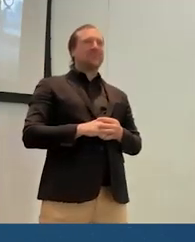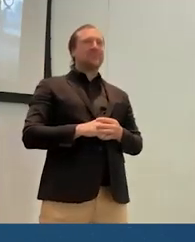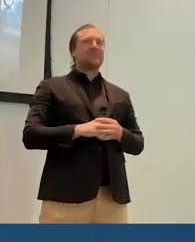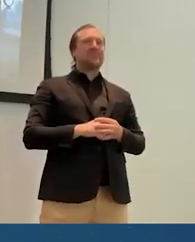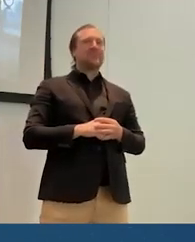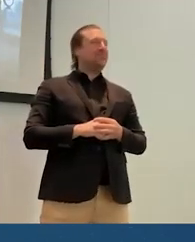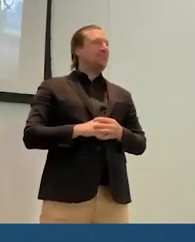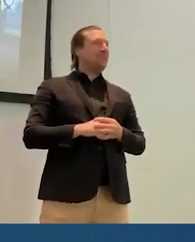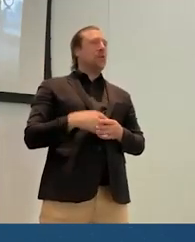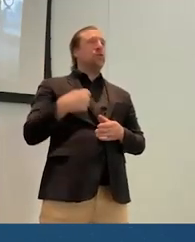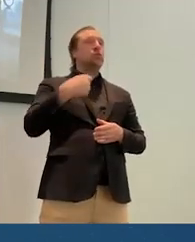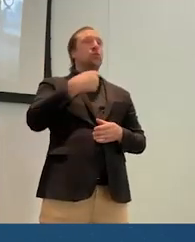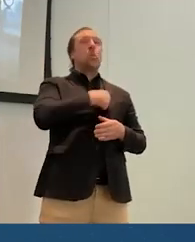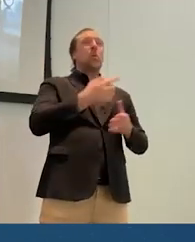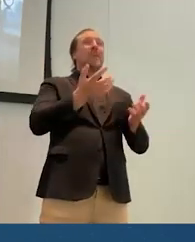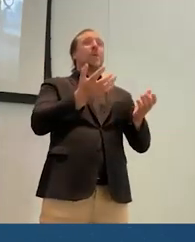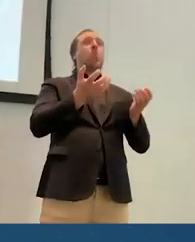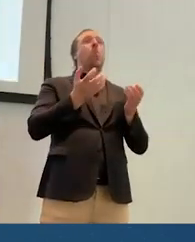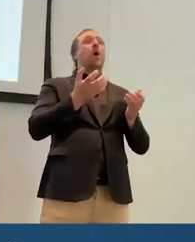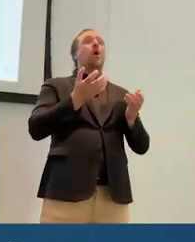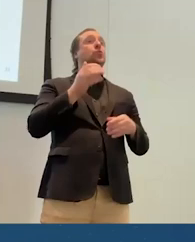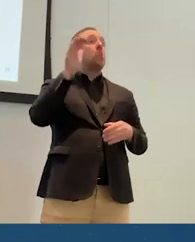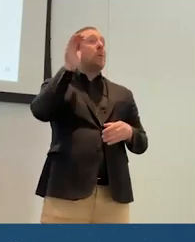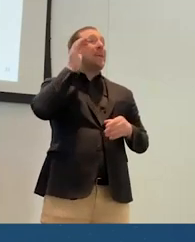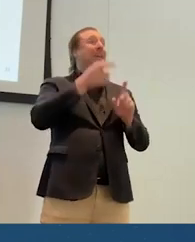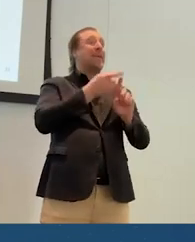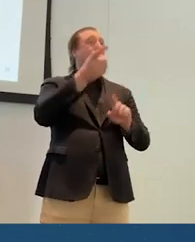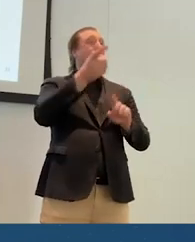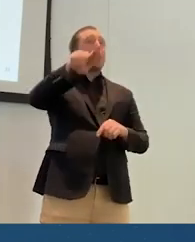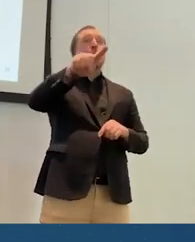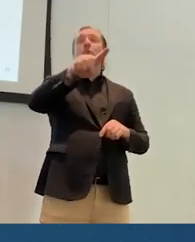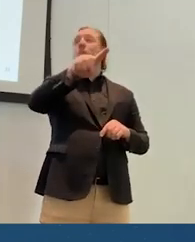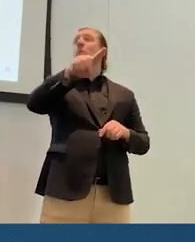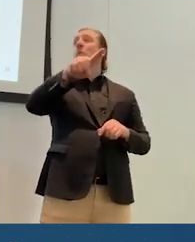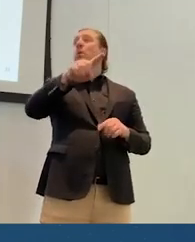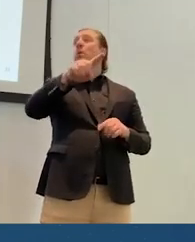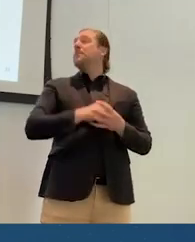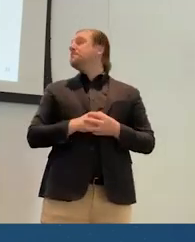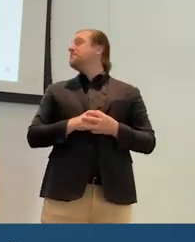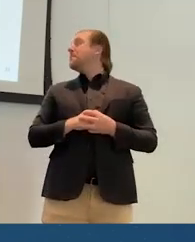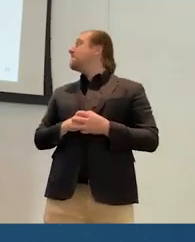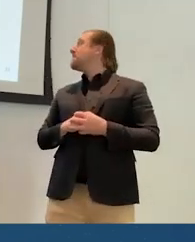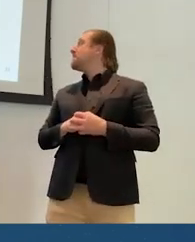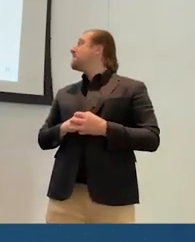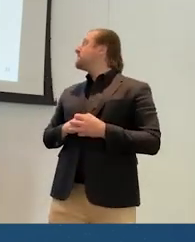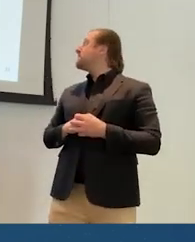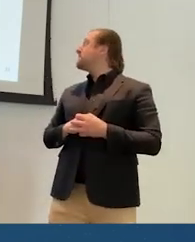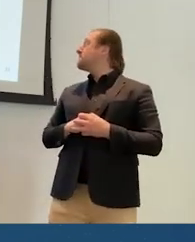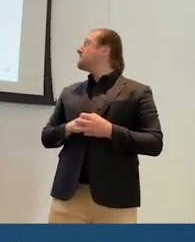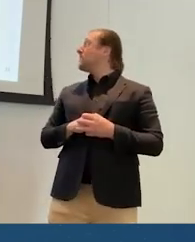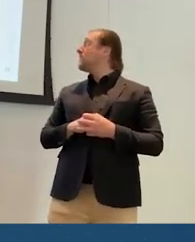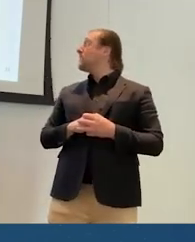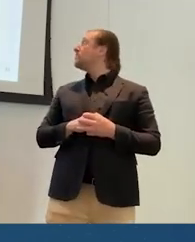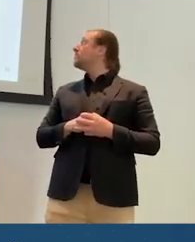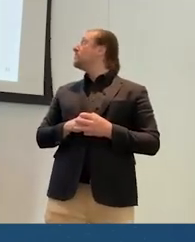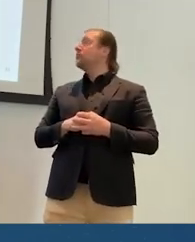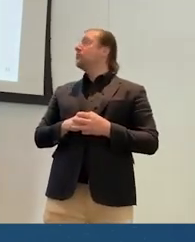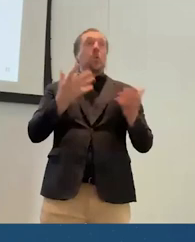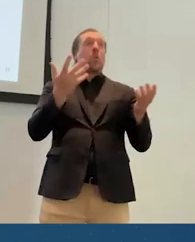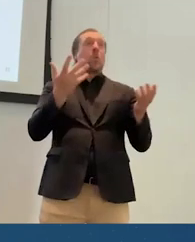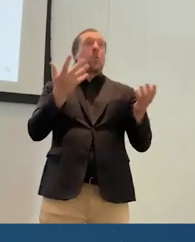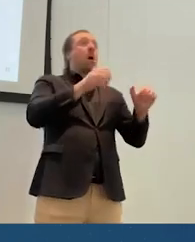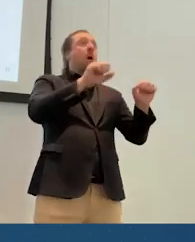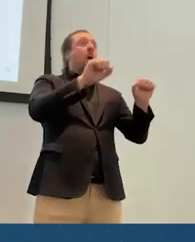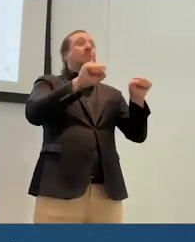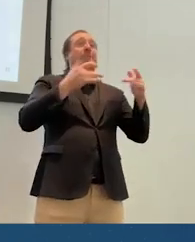We really want to hear from you about, you know, what possibilities excite you